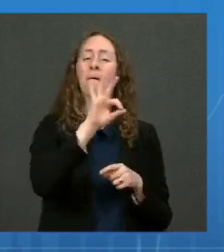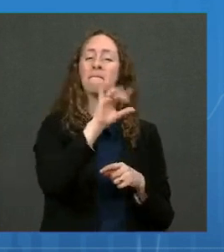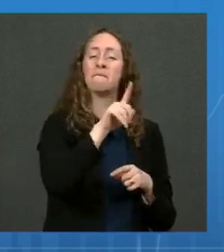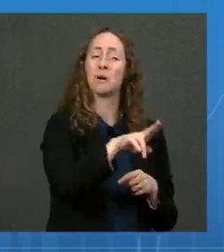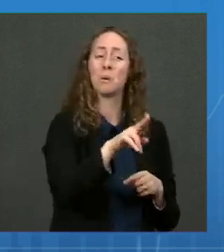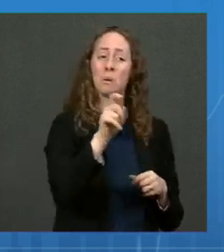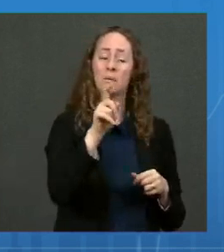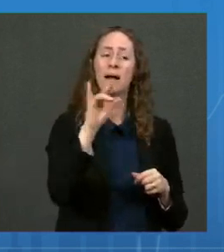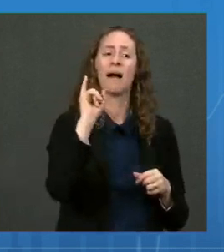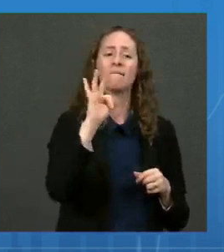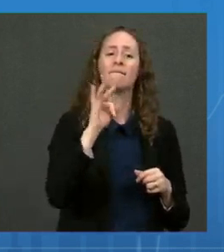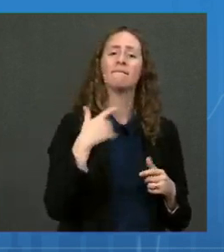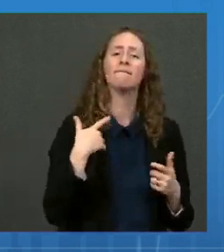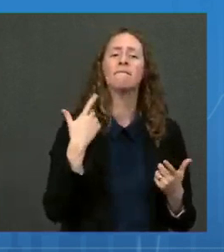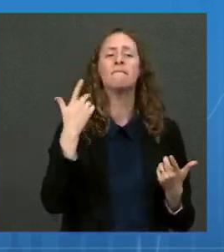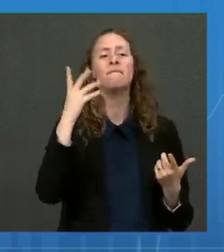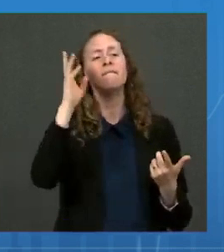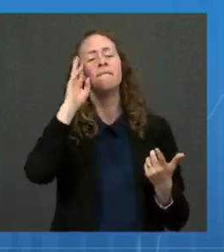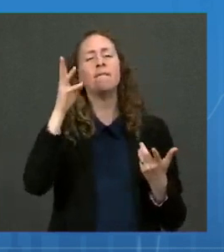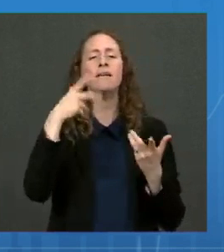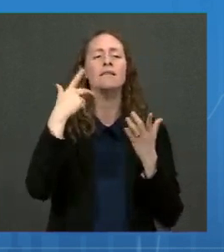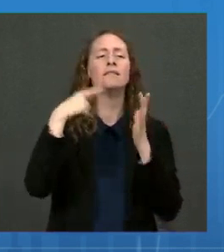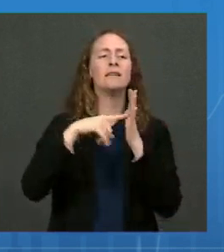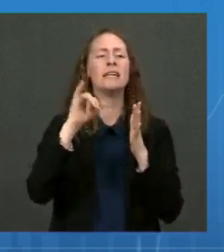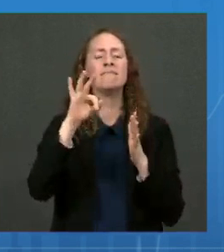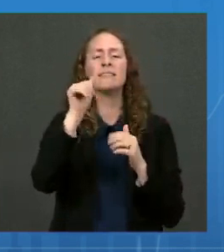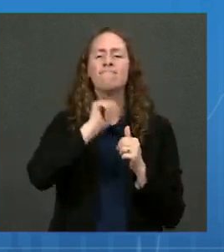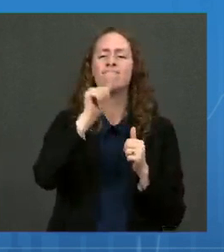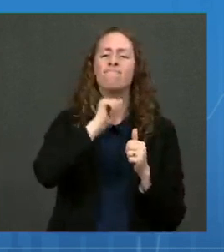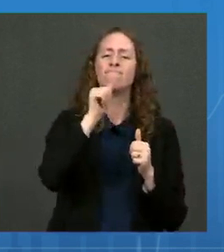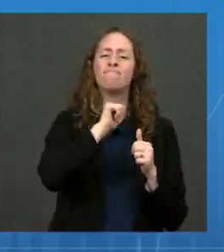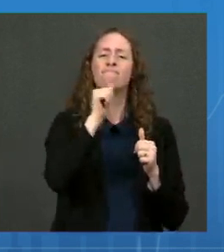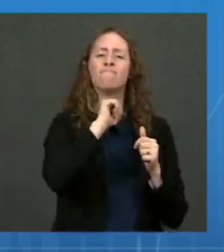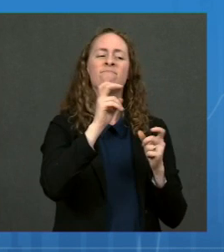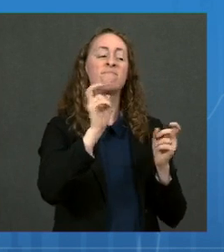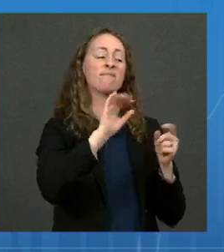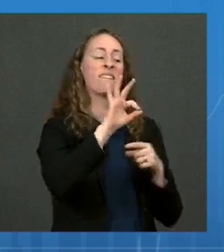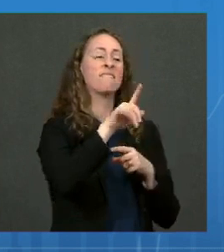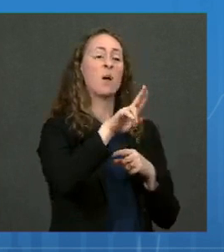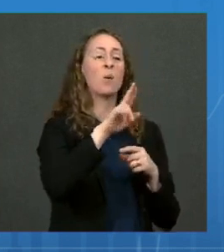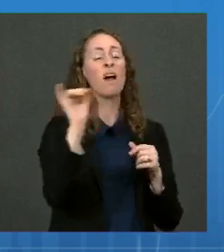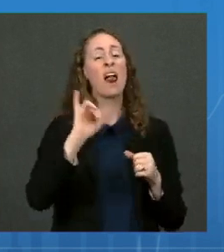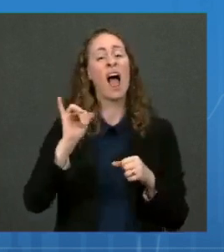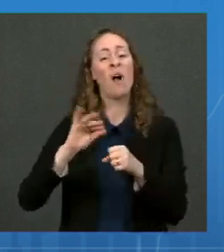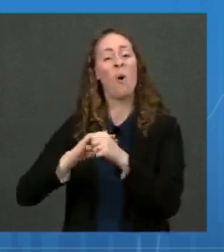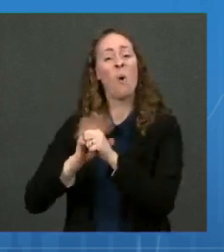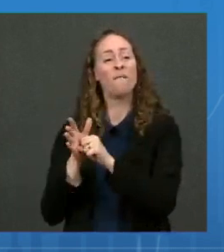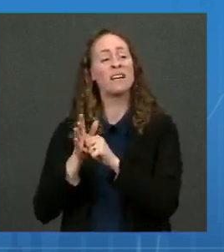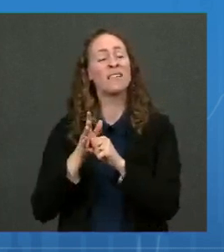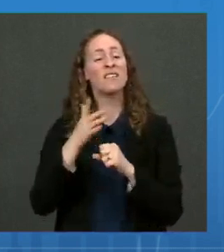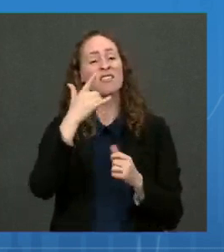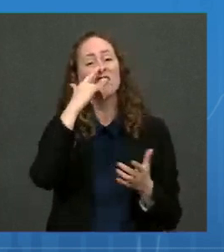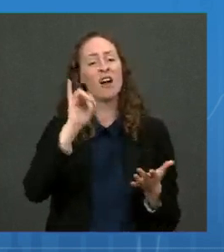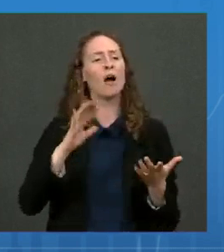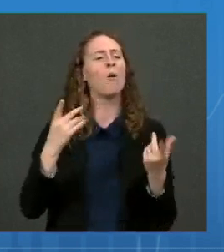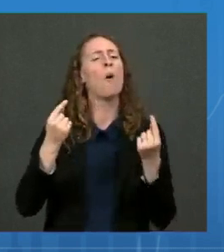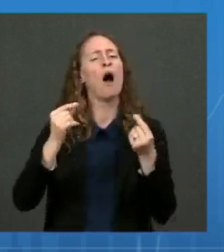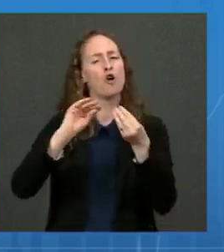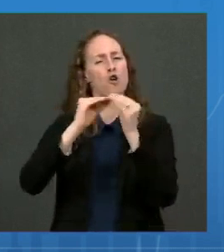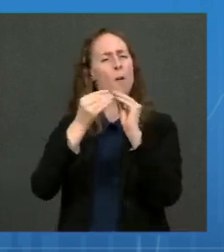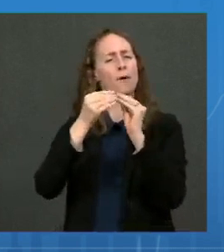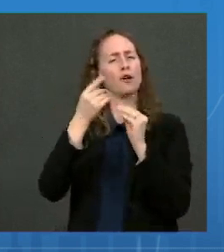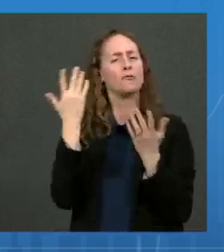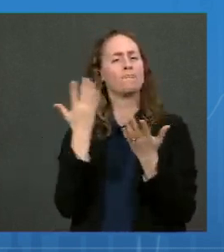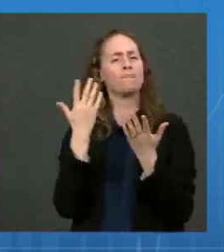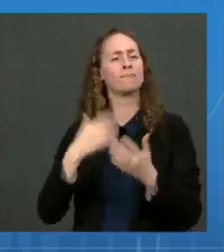like a bad flu season? What does control actually look like? What's that threshold? Well, I can't give you, Meg, the